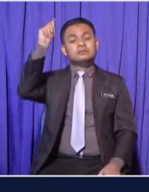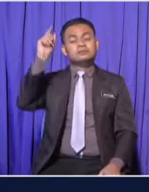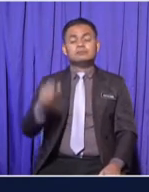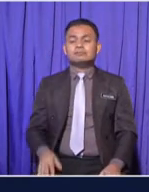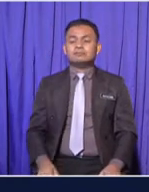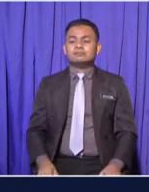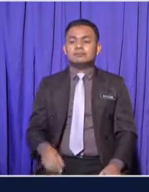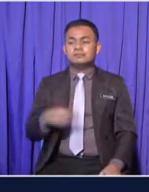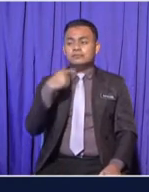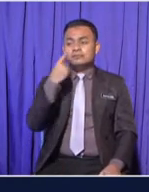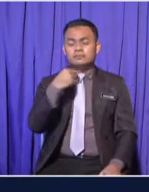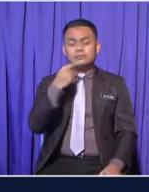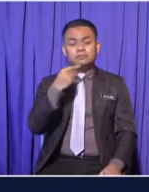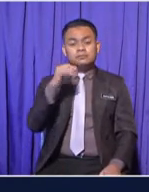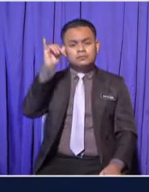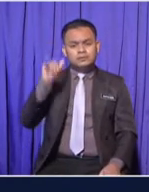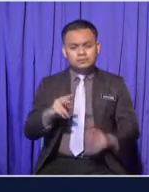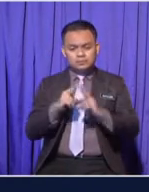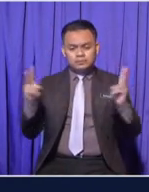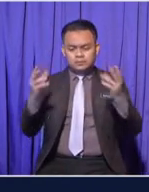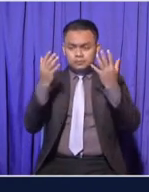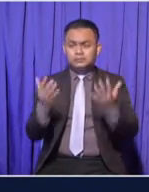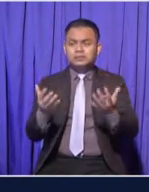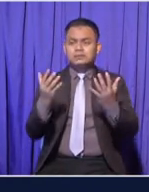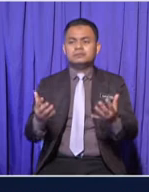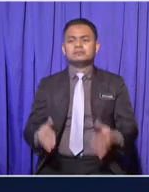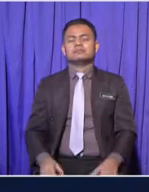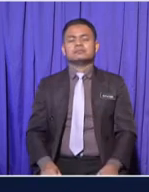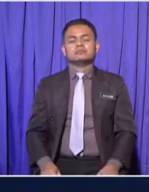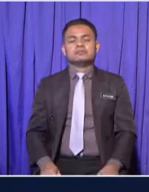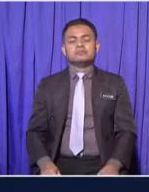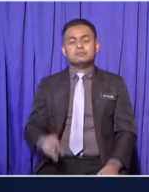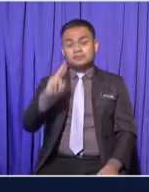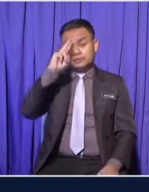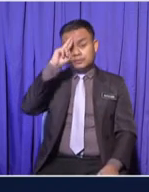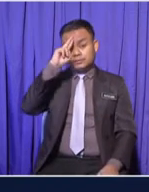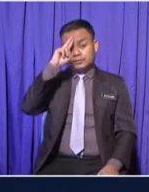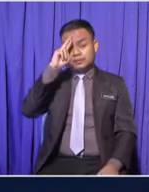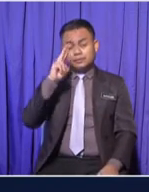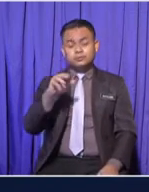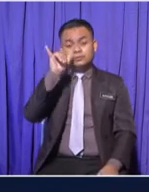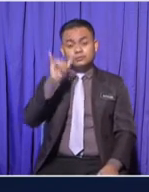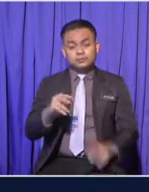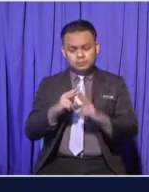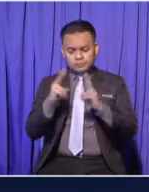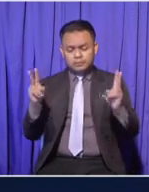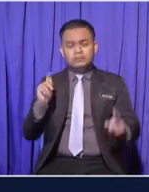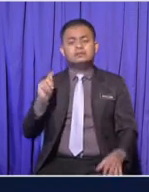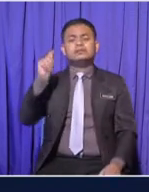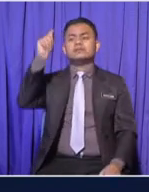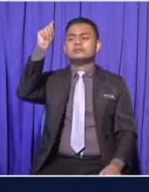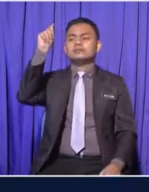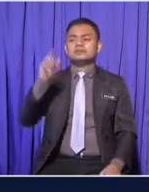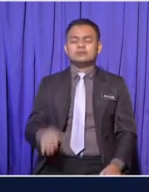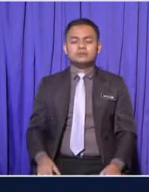And who is heaviest? Raju is the tallest with a height